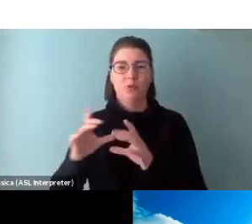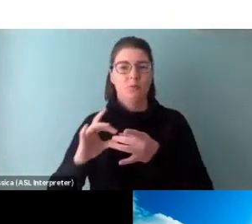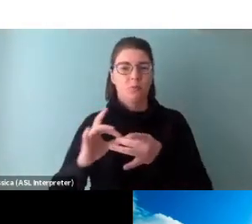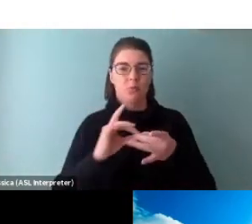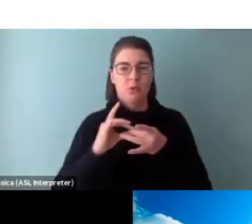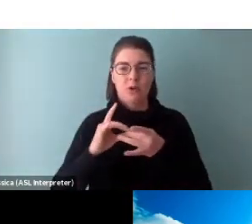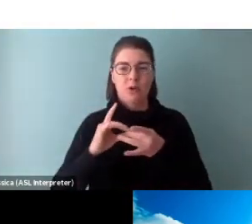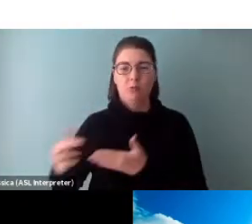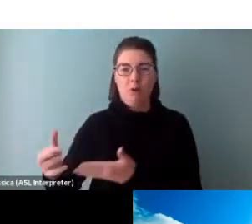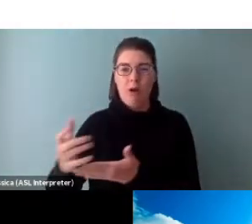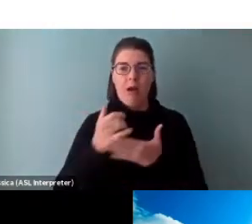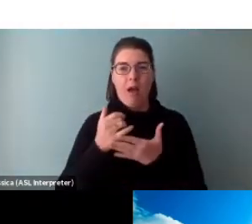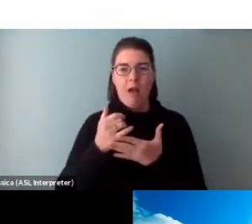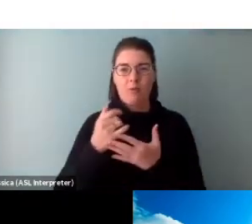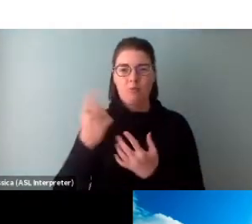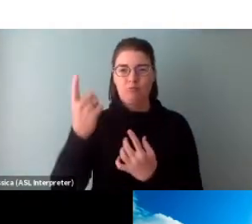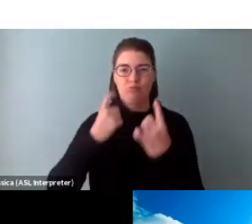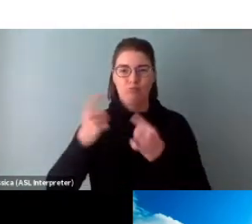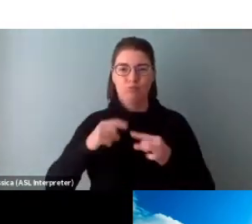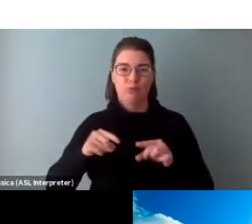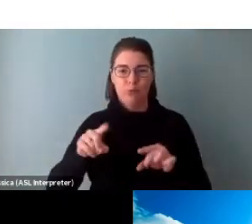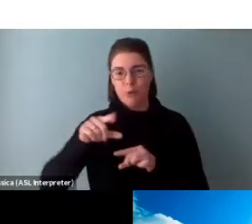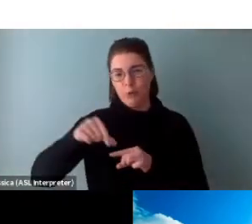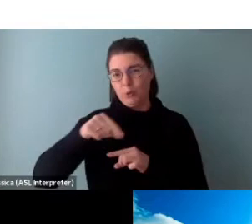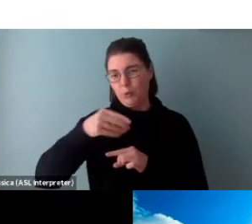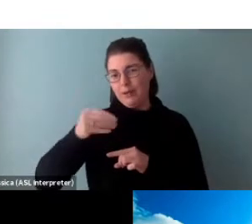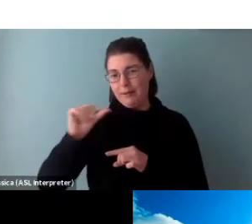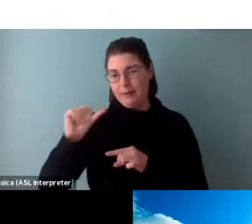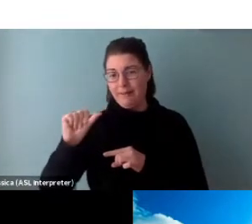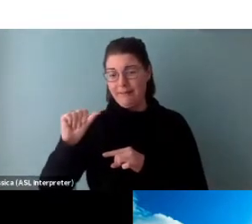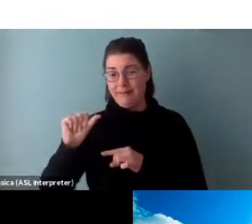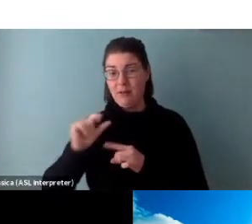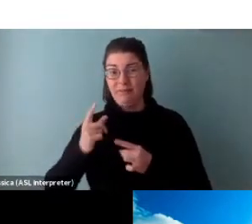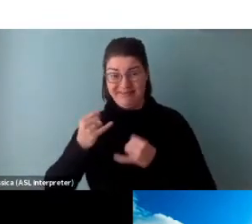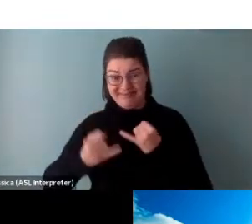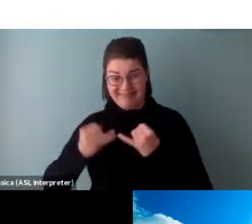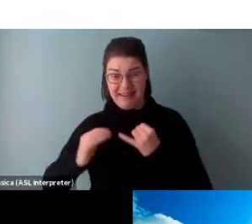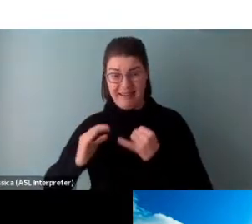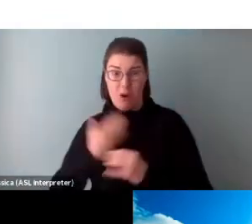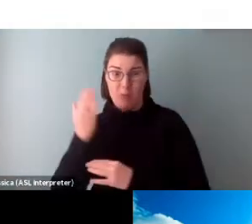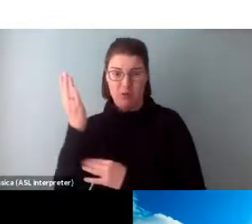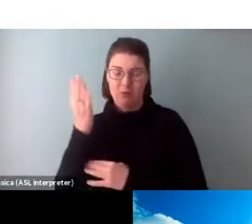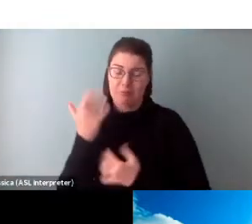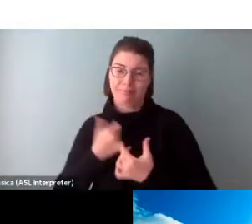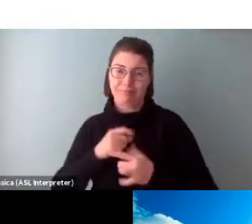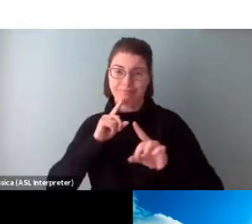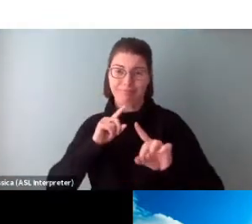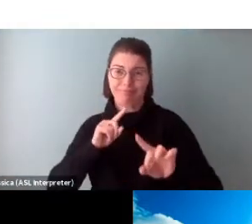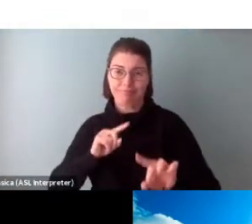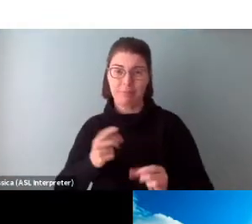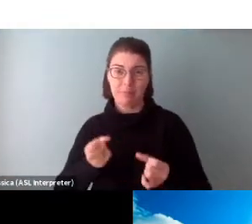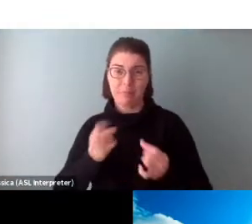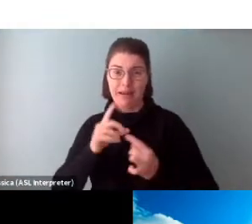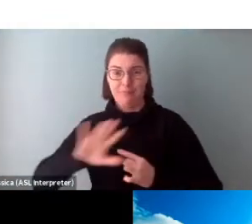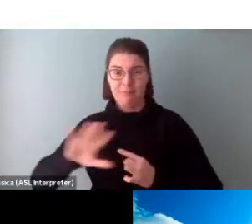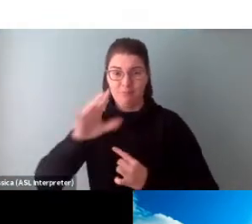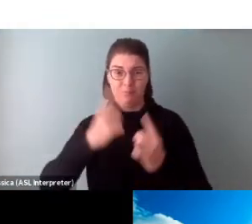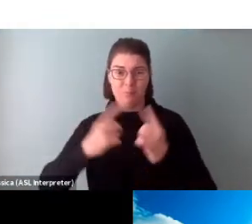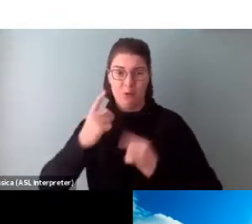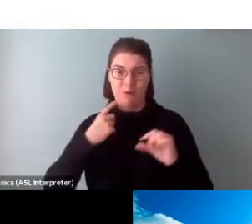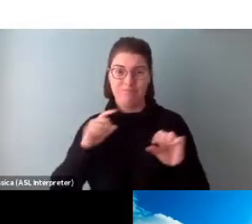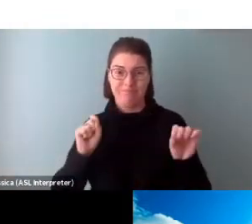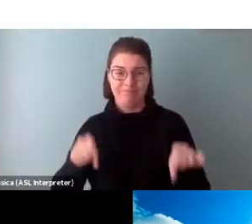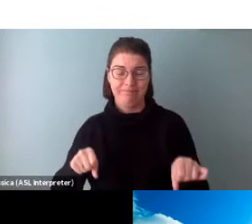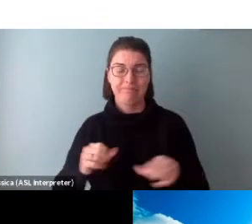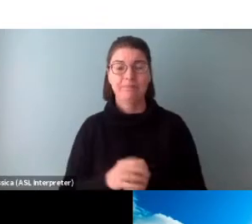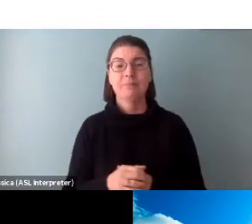through the Q&A throughout the presentation. At the end, we'll try to get to as many questions as possible. There are also